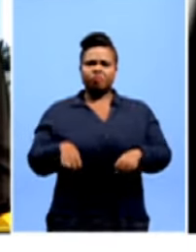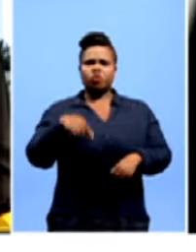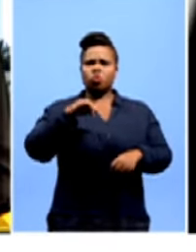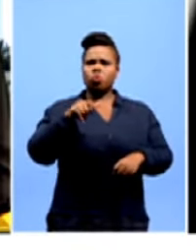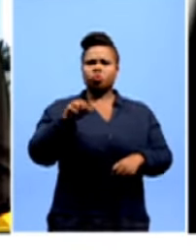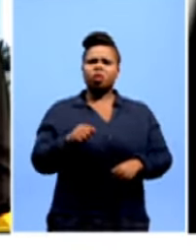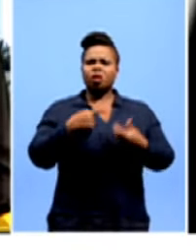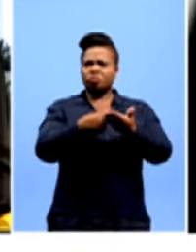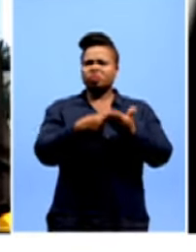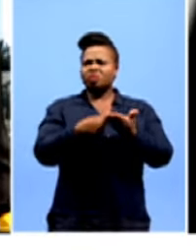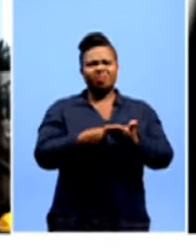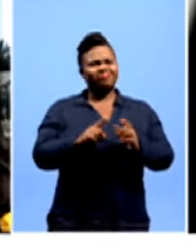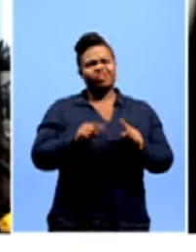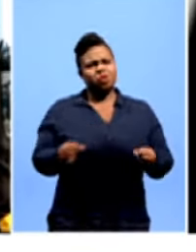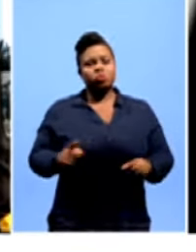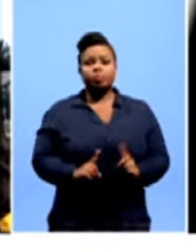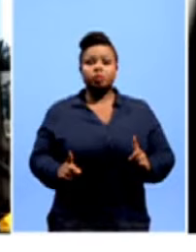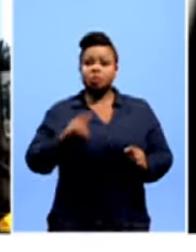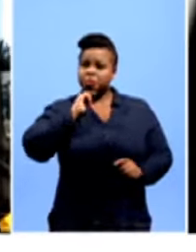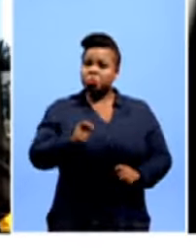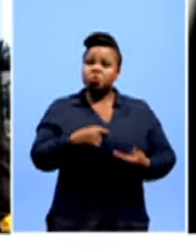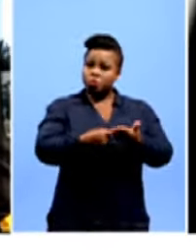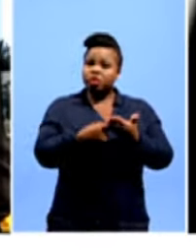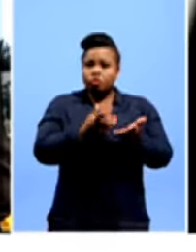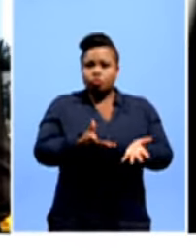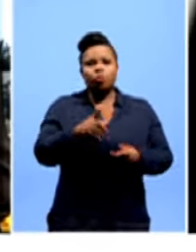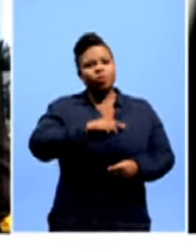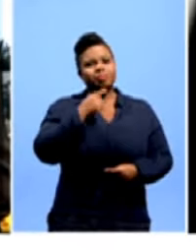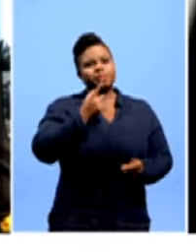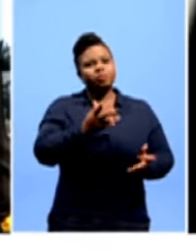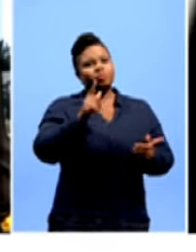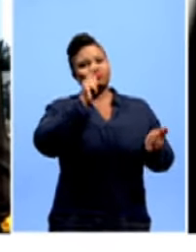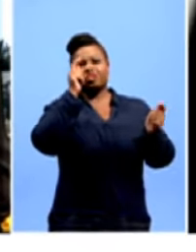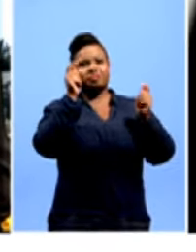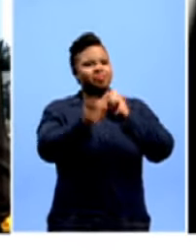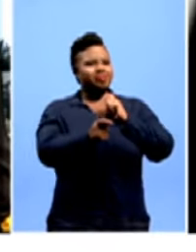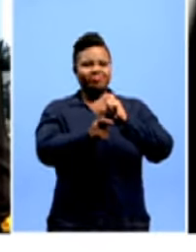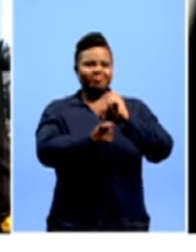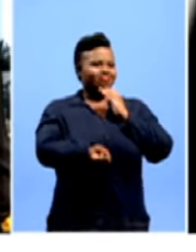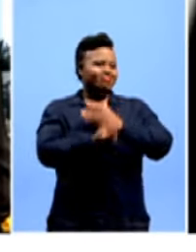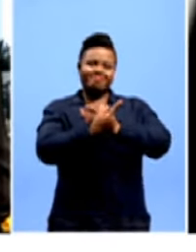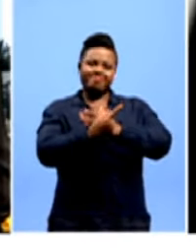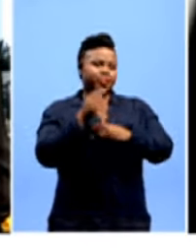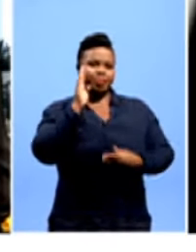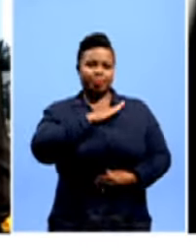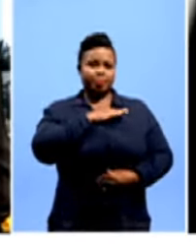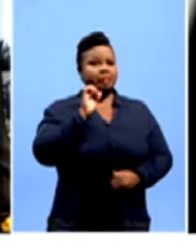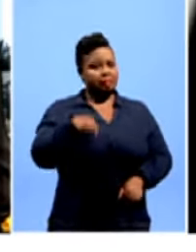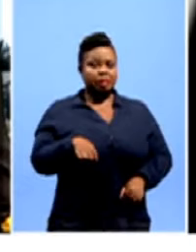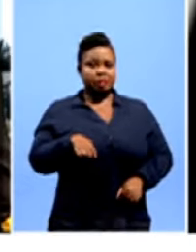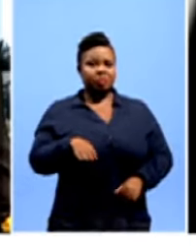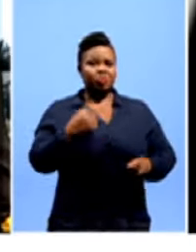We shouldn't be having this conversation, but we are. Because as you say, transformation hasn't happened fast enough. And that does have